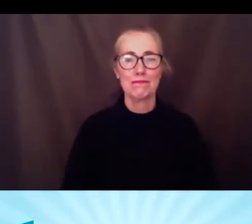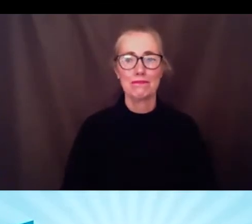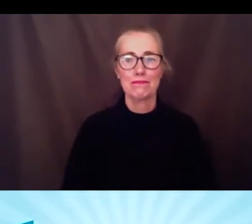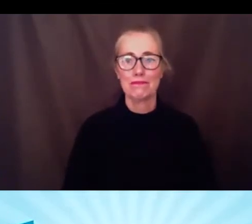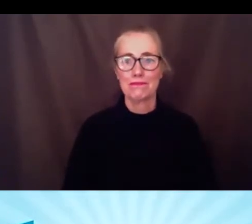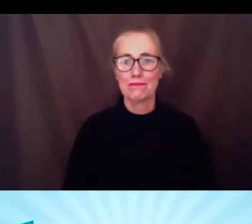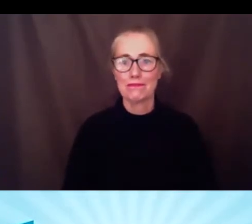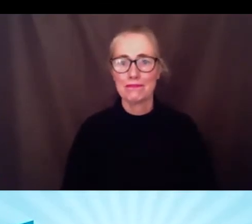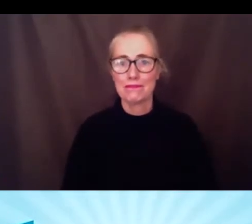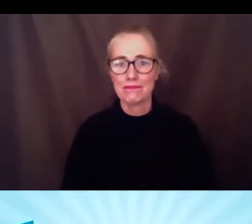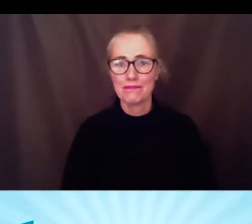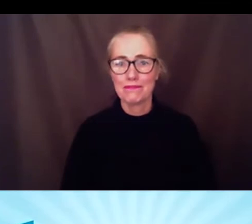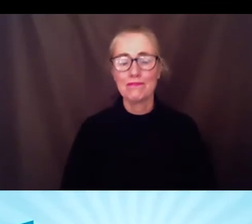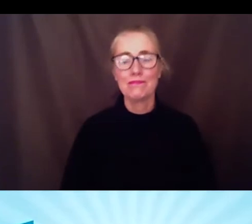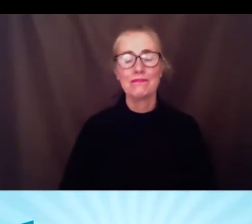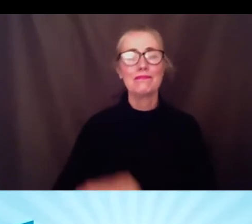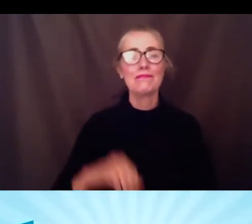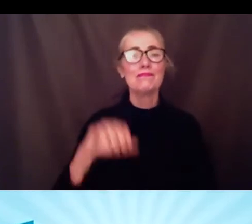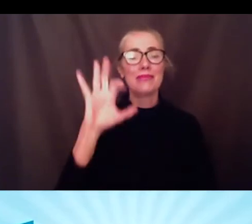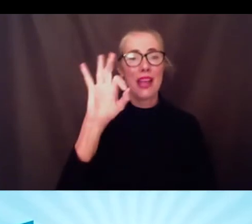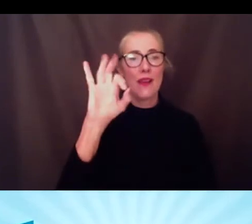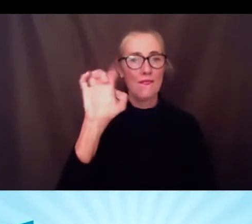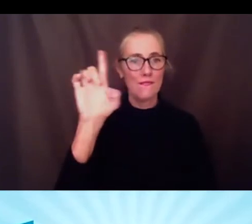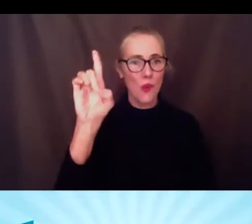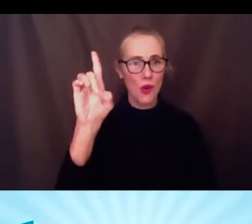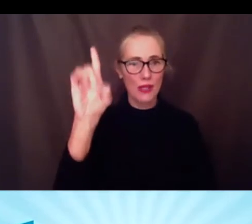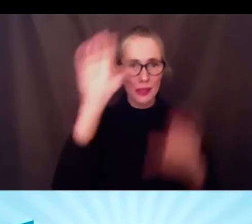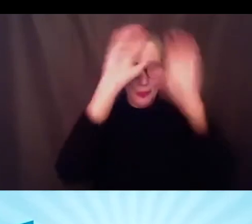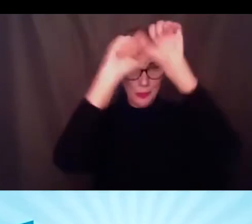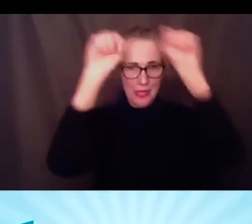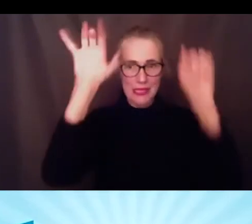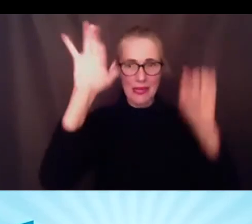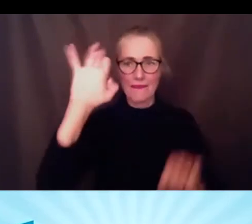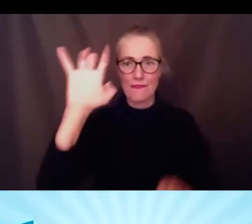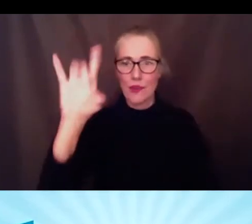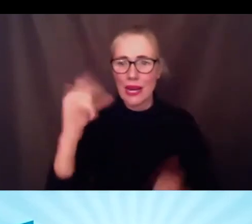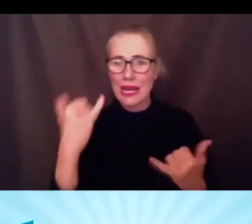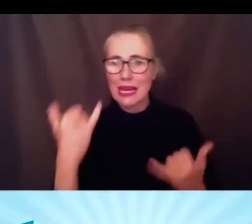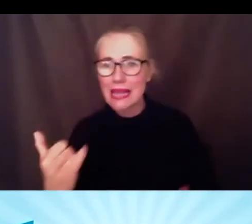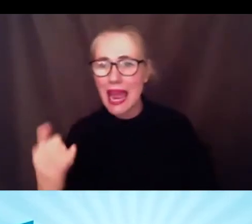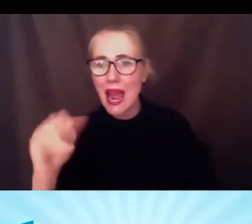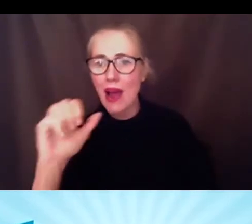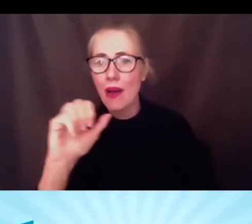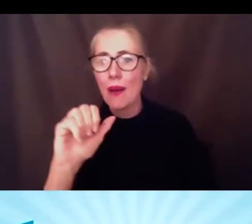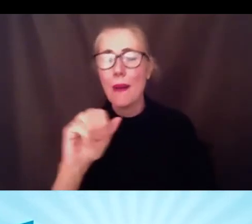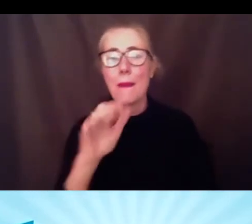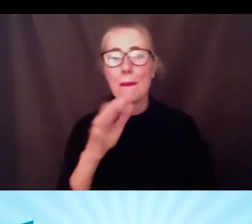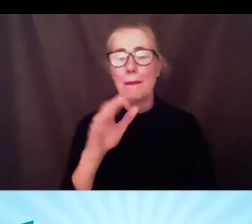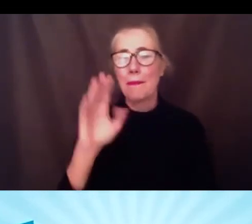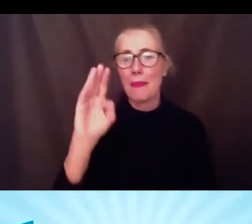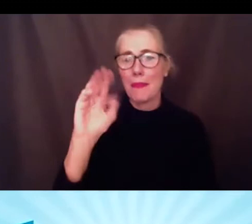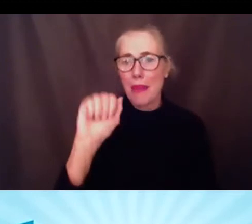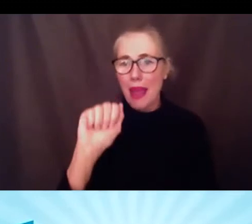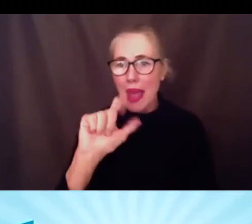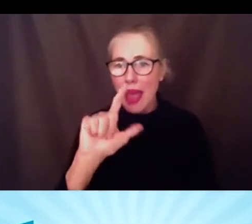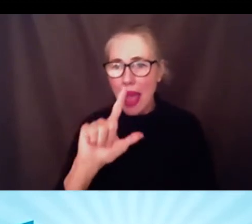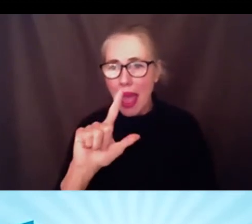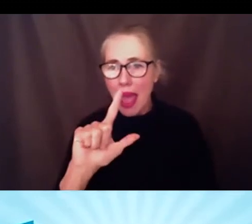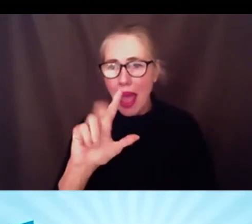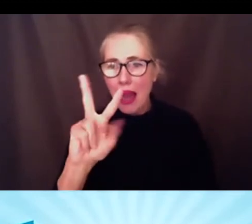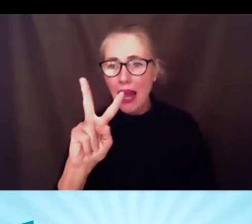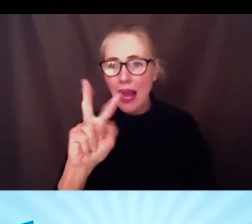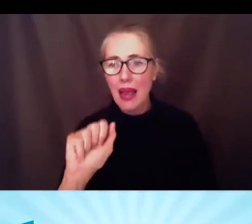um miss alvarez thank you and good evening everyone and thank you to all of our guest experts